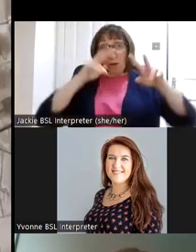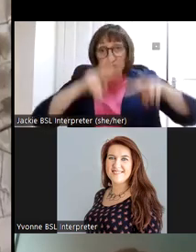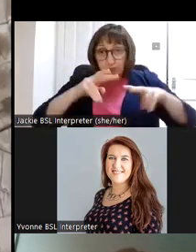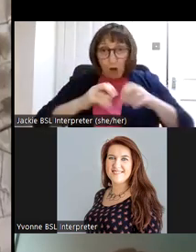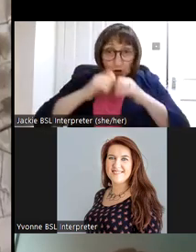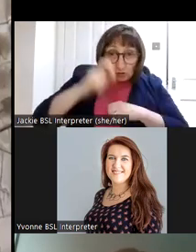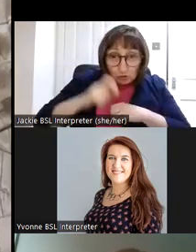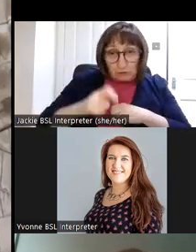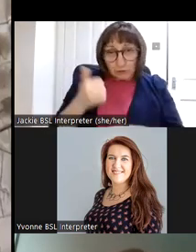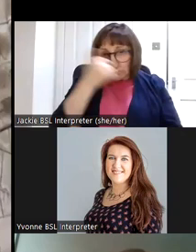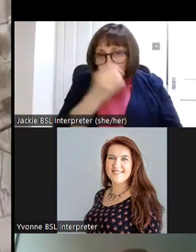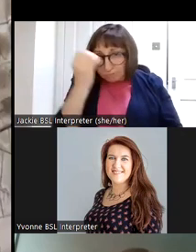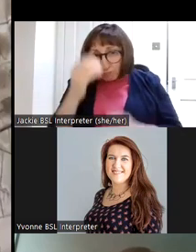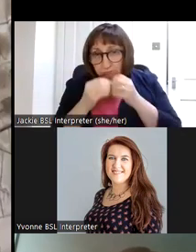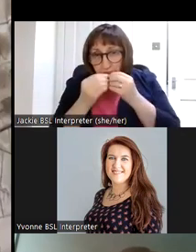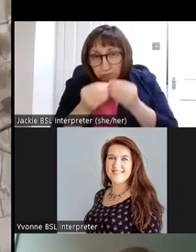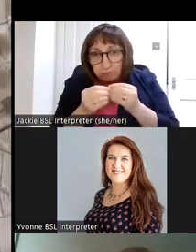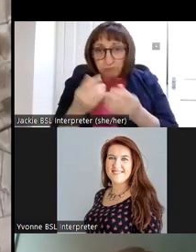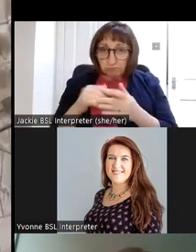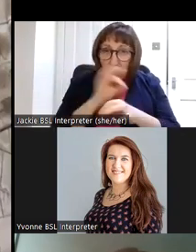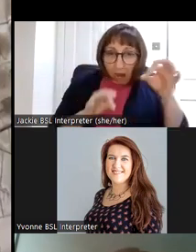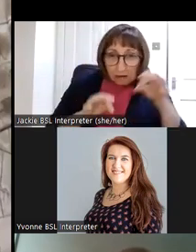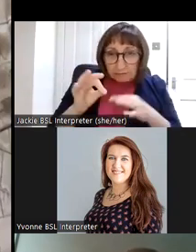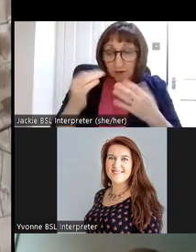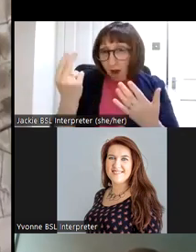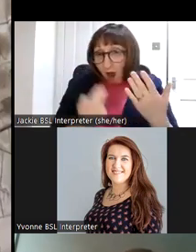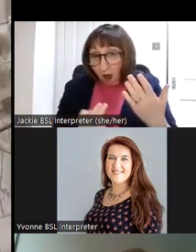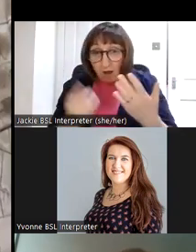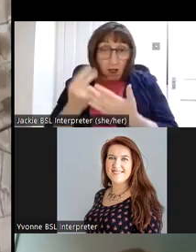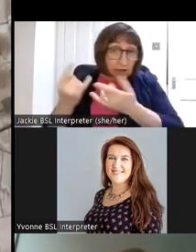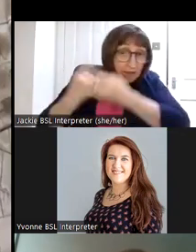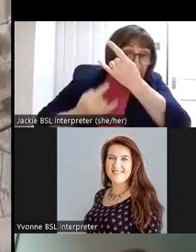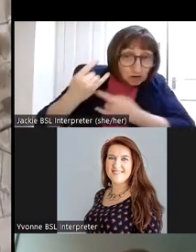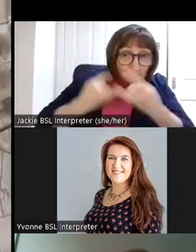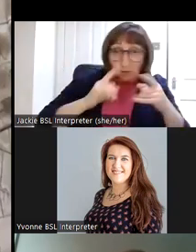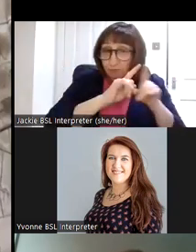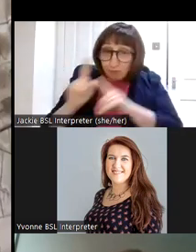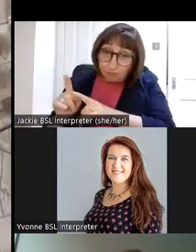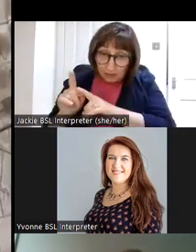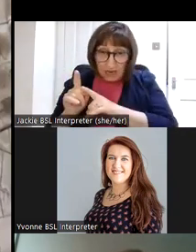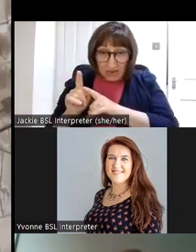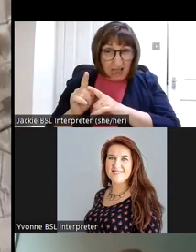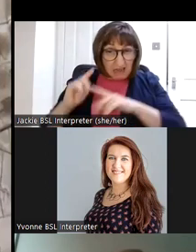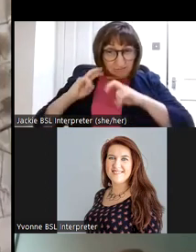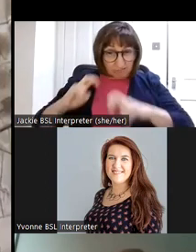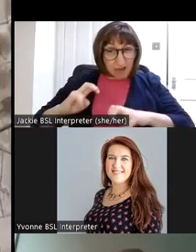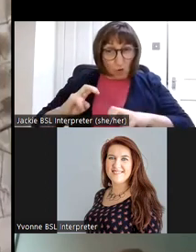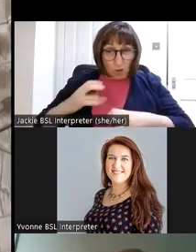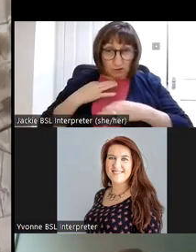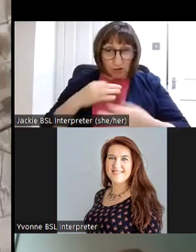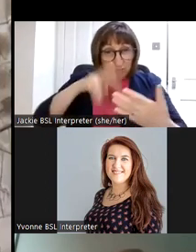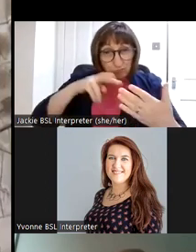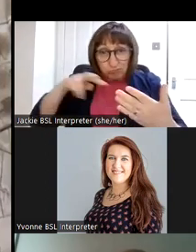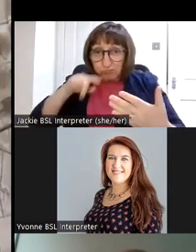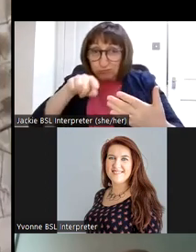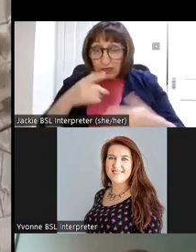and scholars with an interest in architecture art art history um and archaeology and